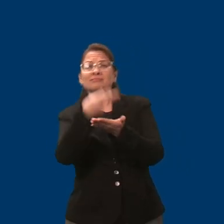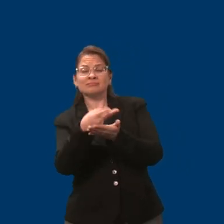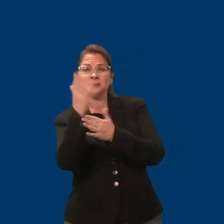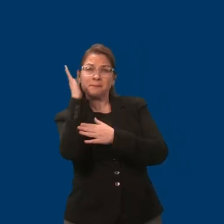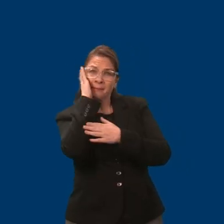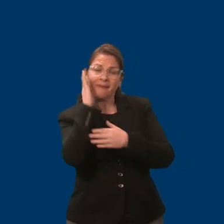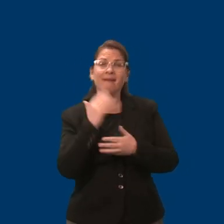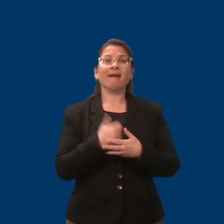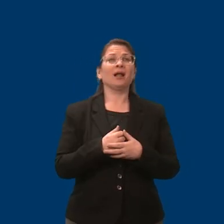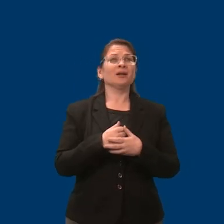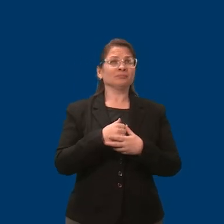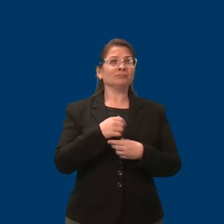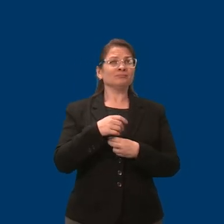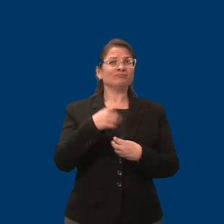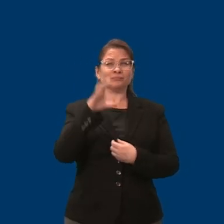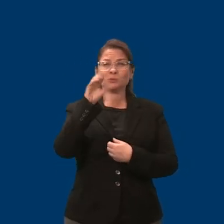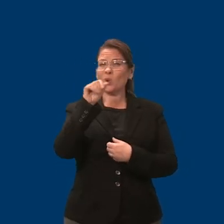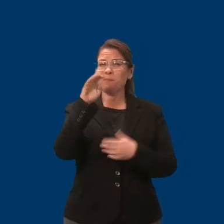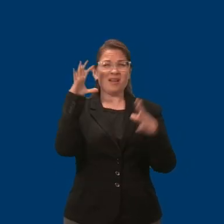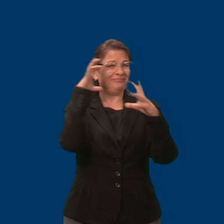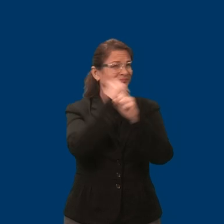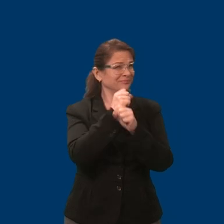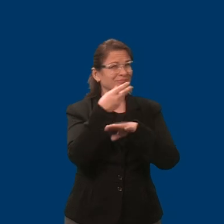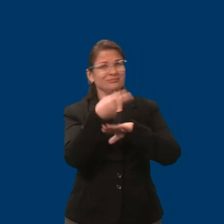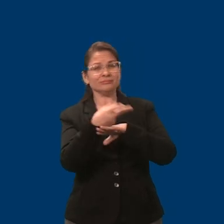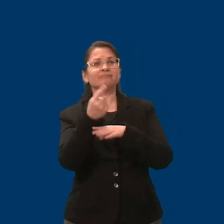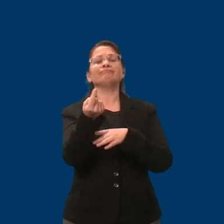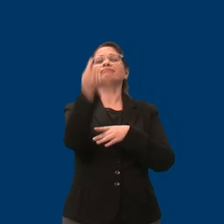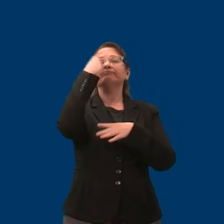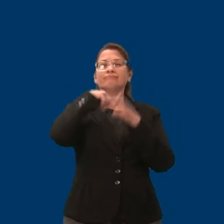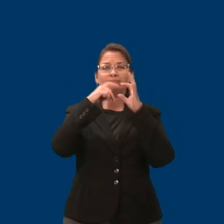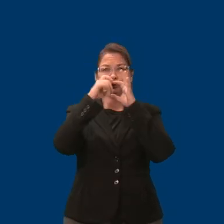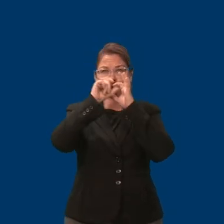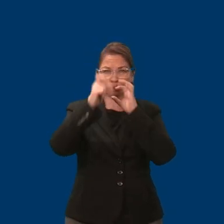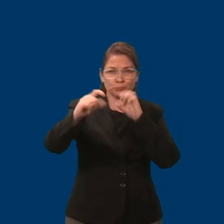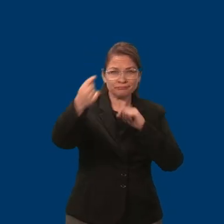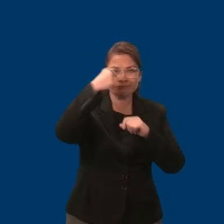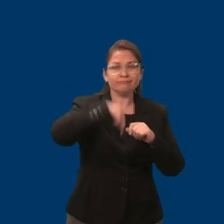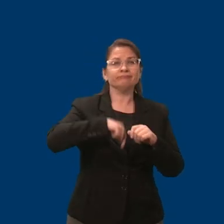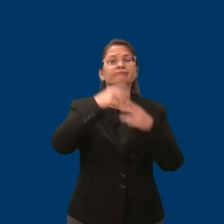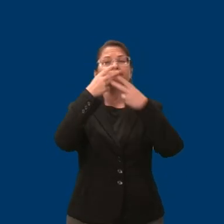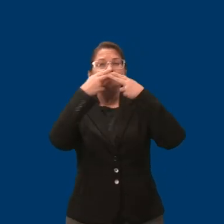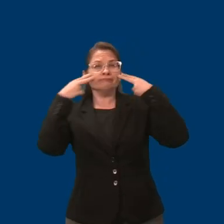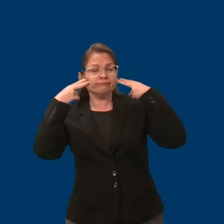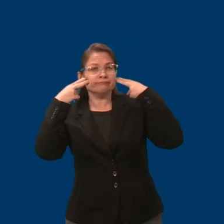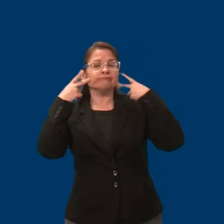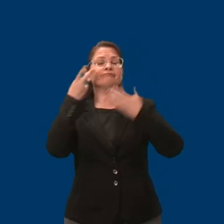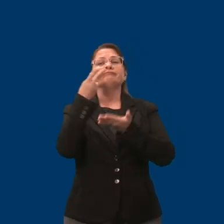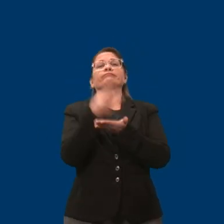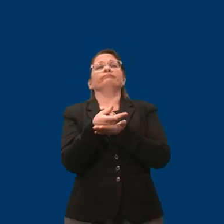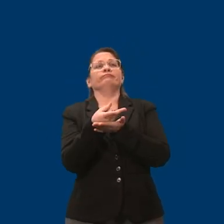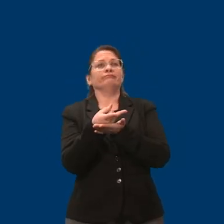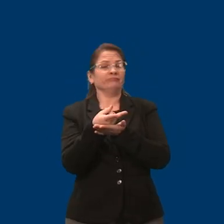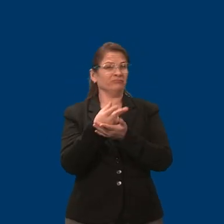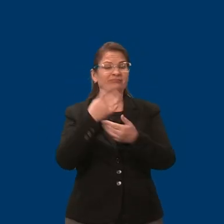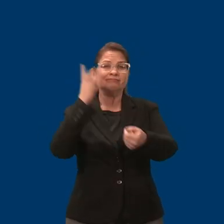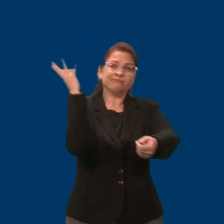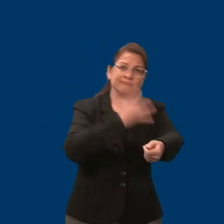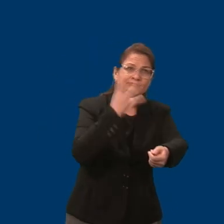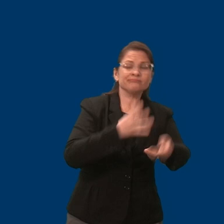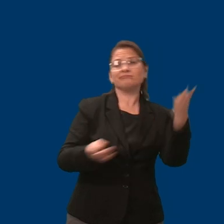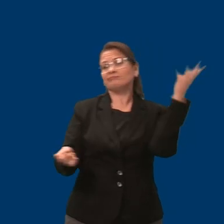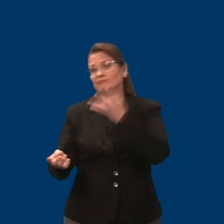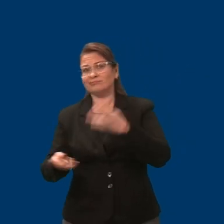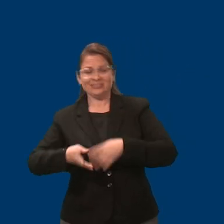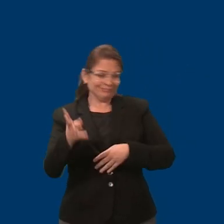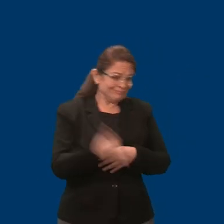has an intubation tube in his mouth, tape across his face, IVs in each arm and both